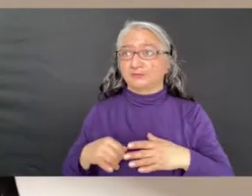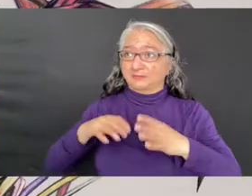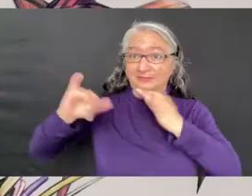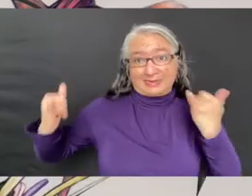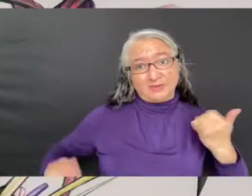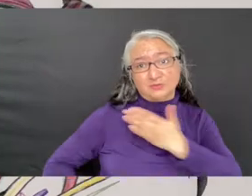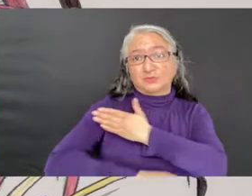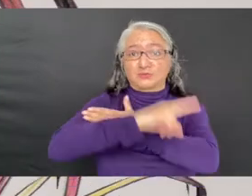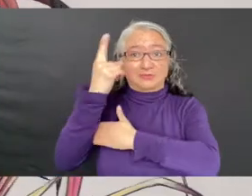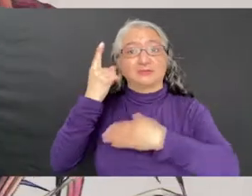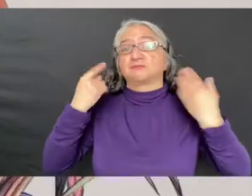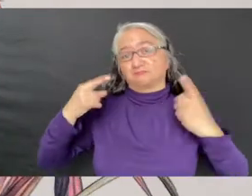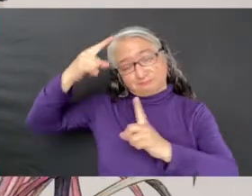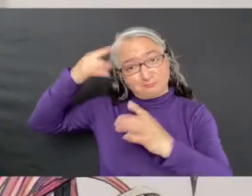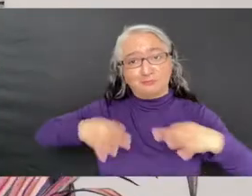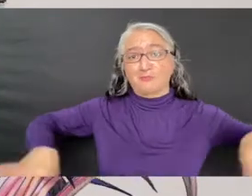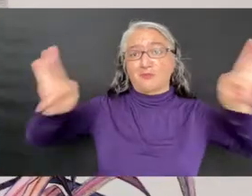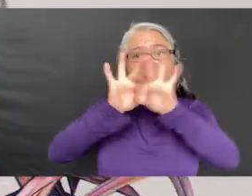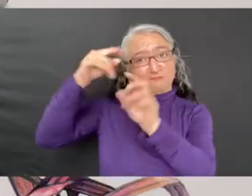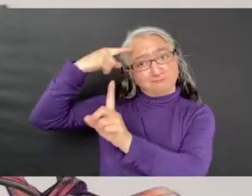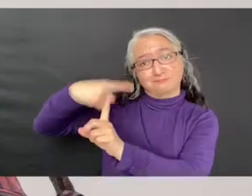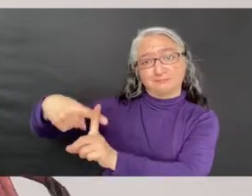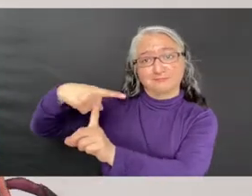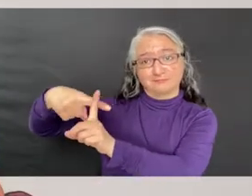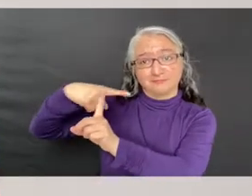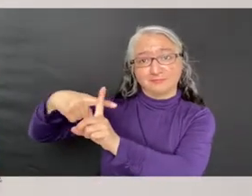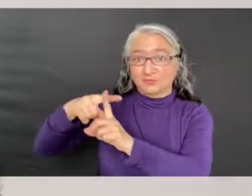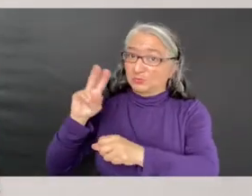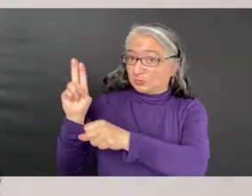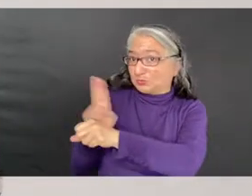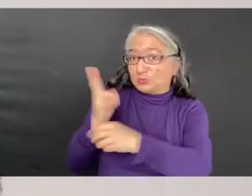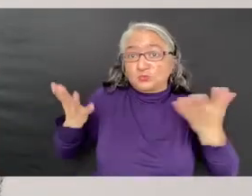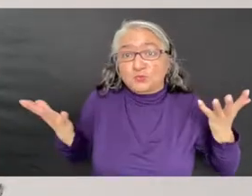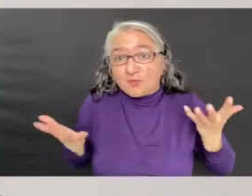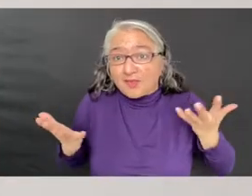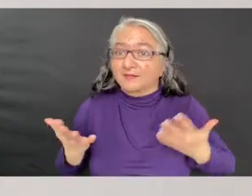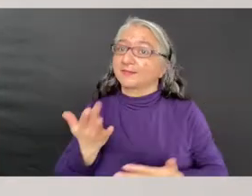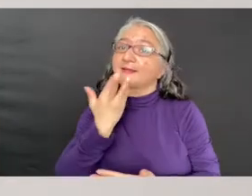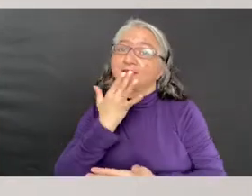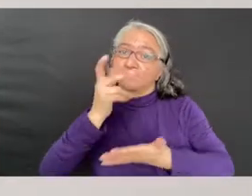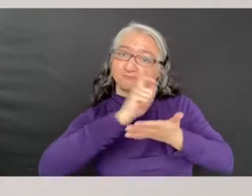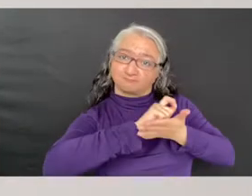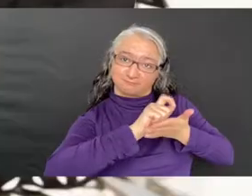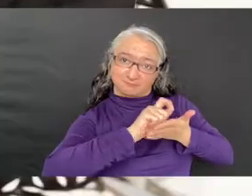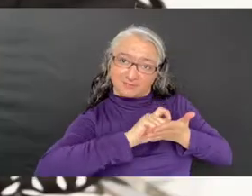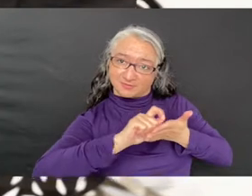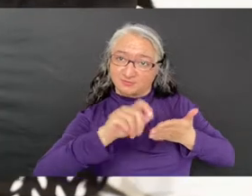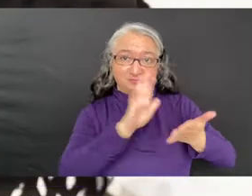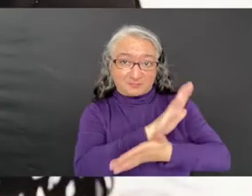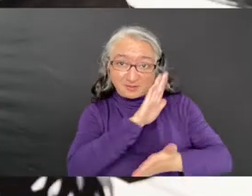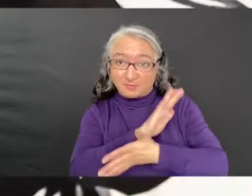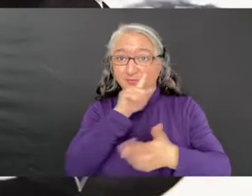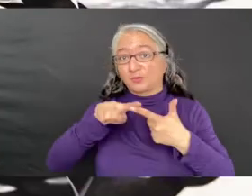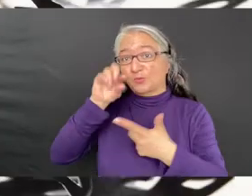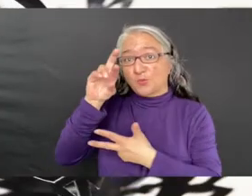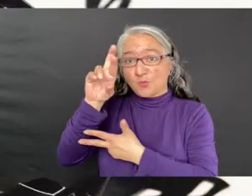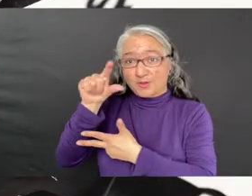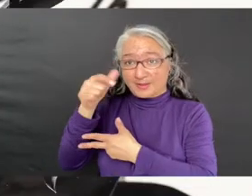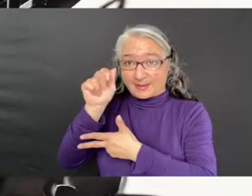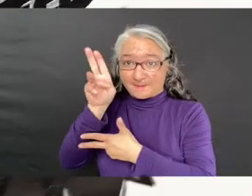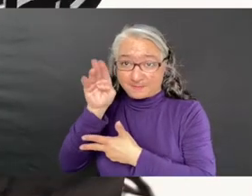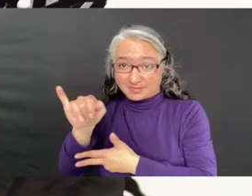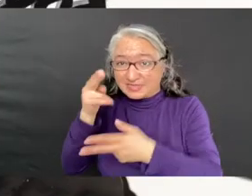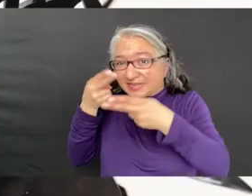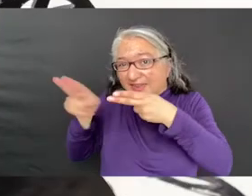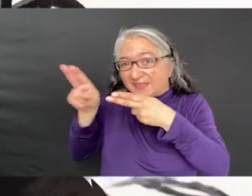time. They work in many mediums, including pencil crayon on paper, origami paper cut